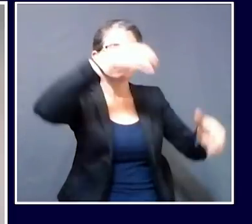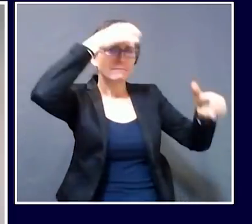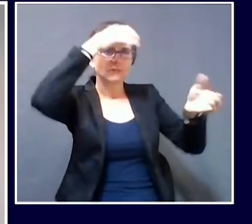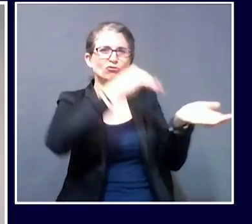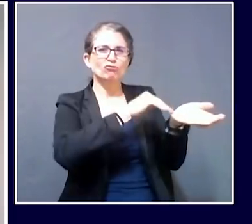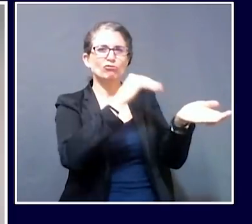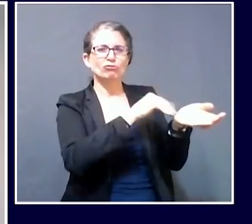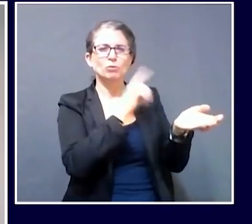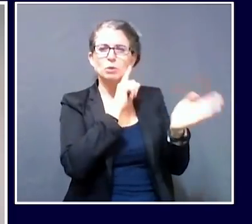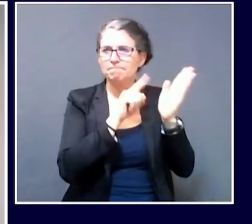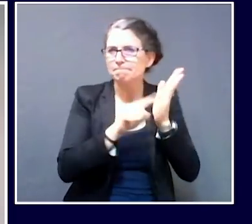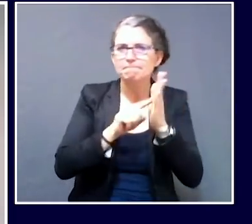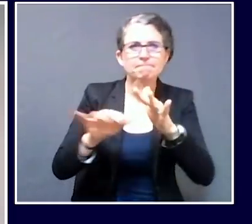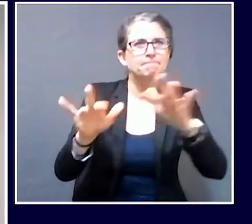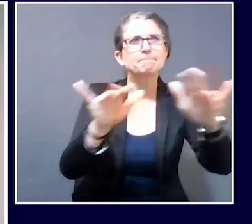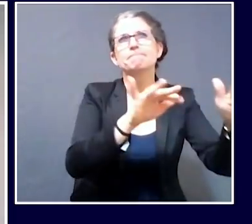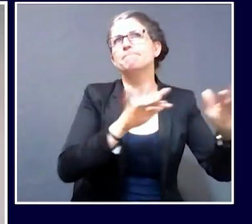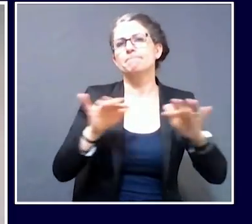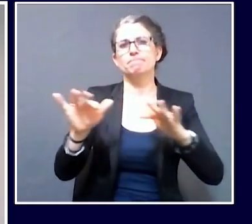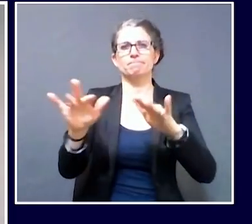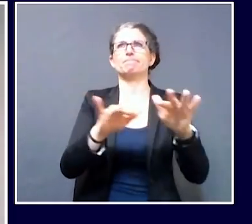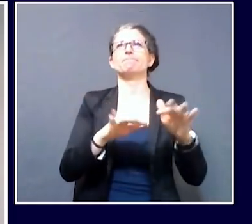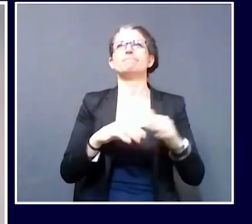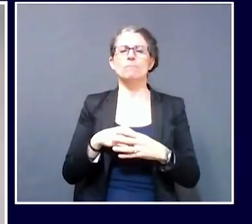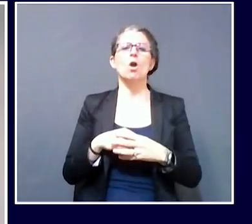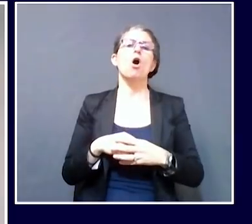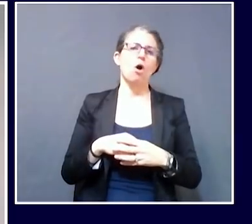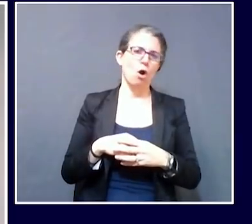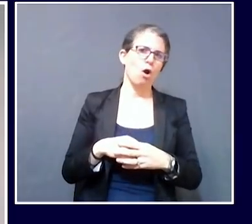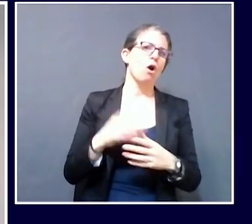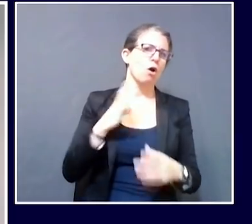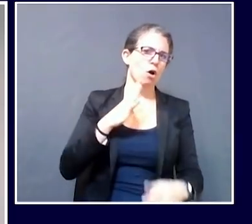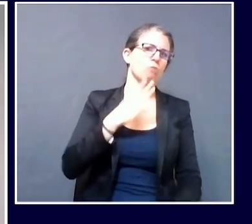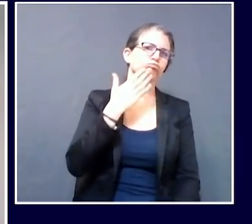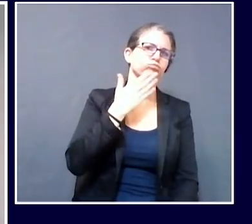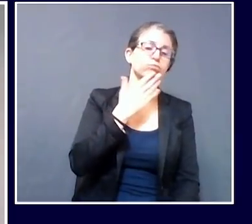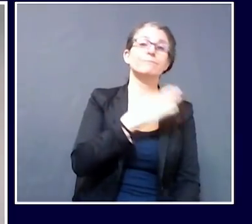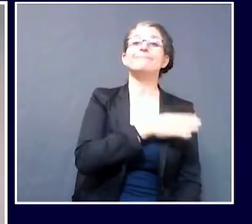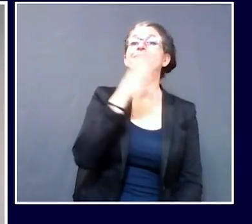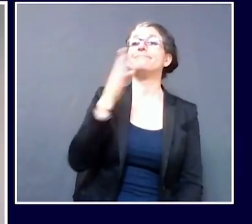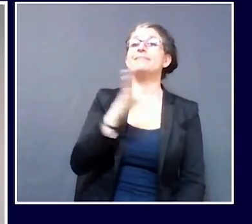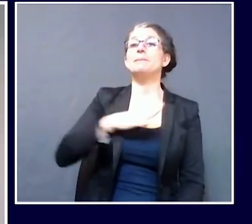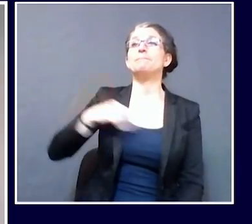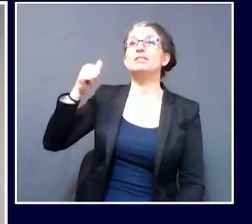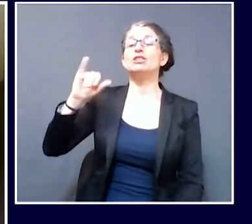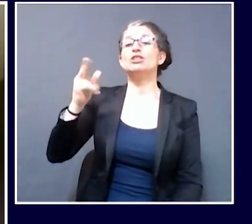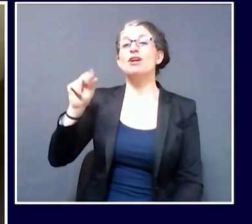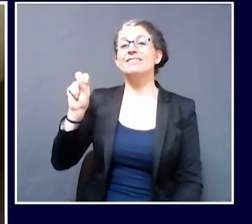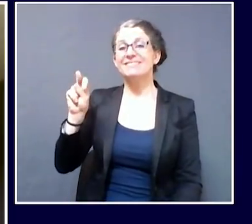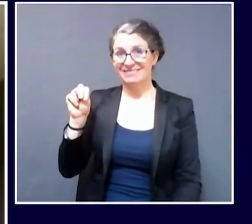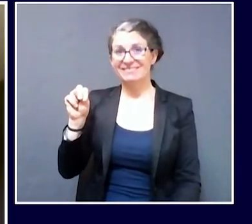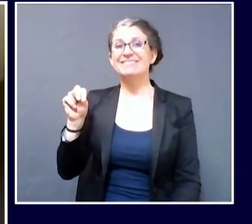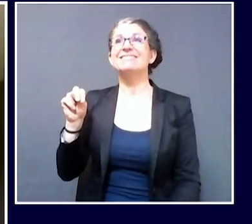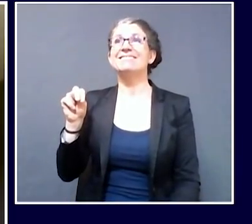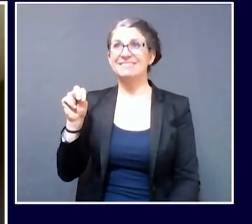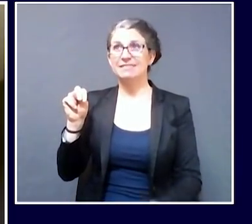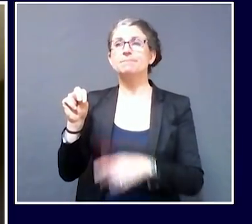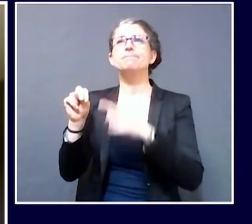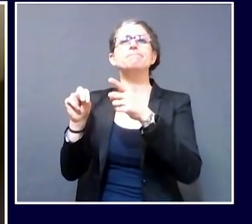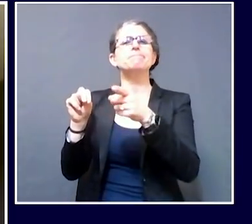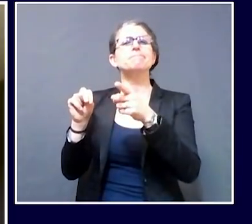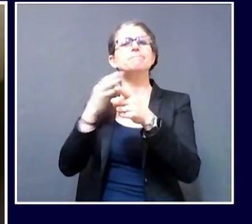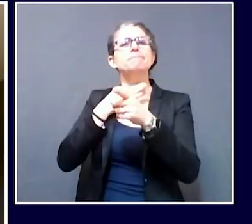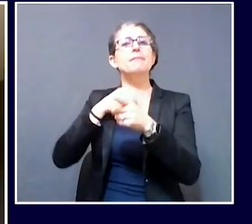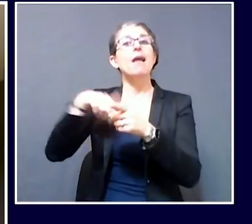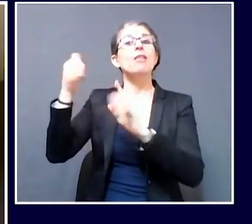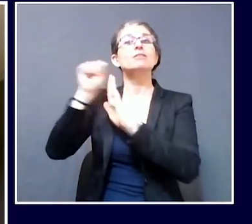Okay, thank you. And then my question for Commissioner Johnson, states like New York and Massachusetts that typically send a lot of